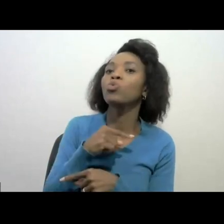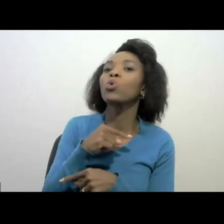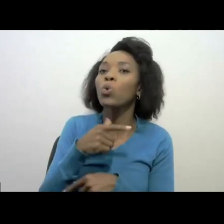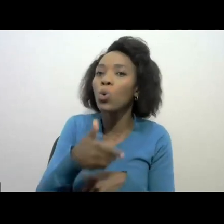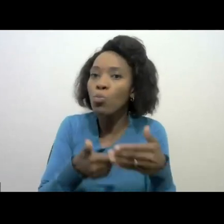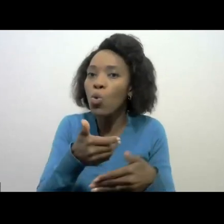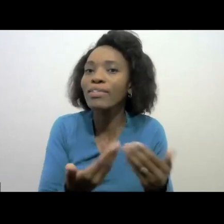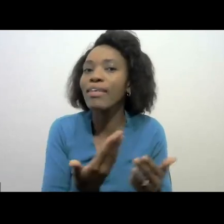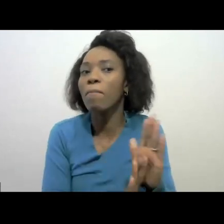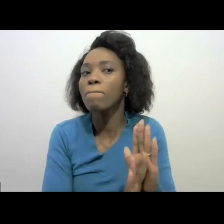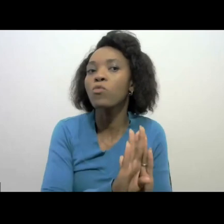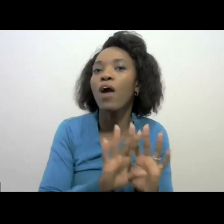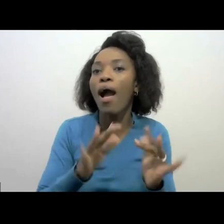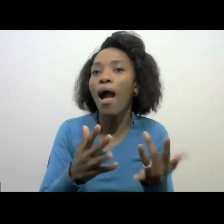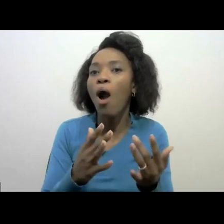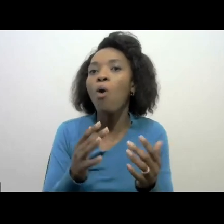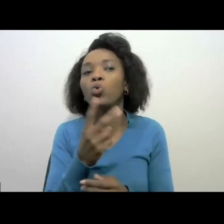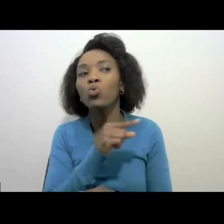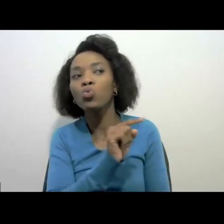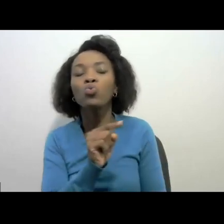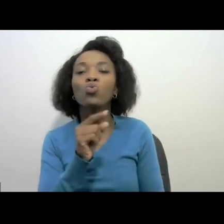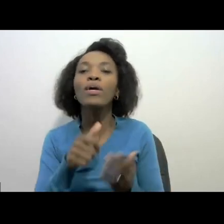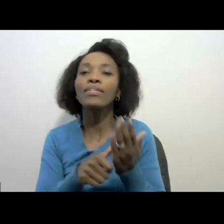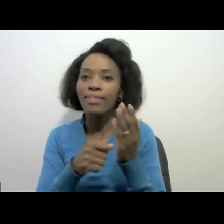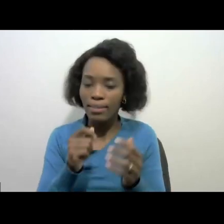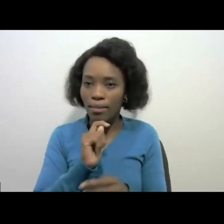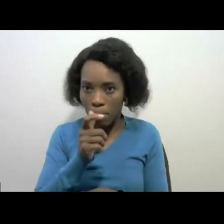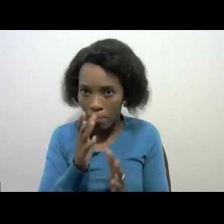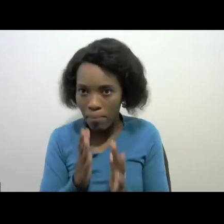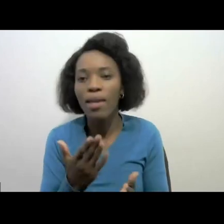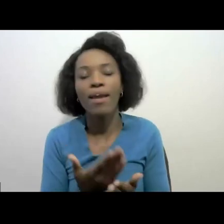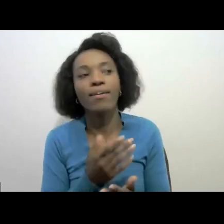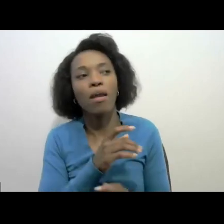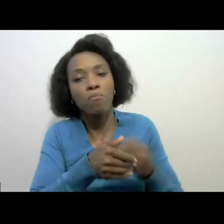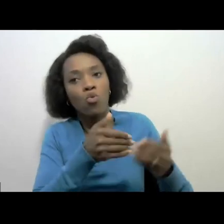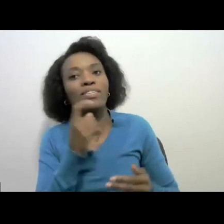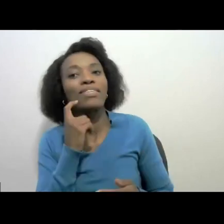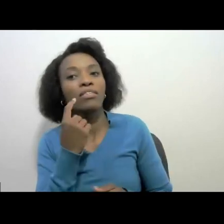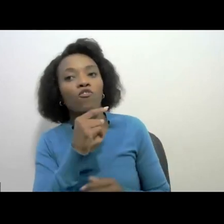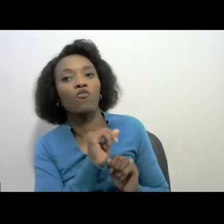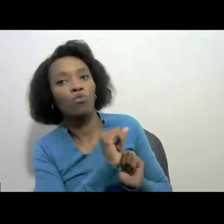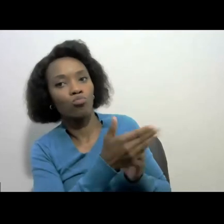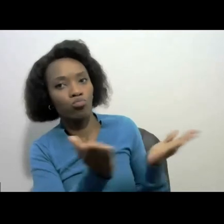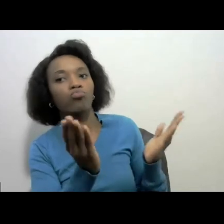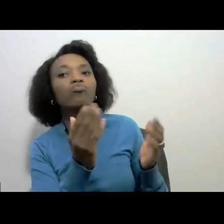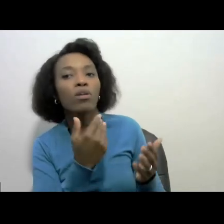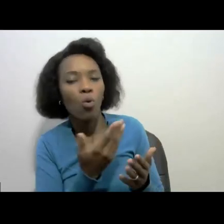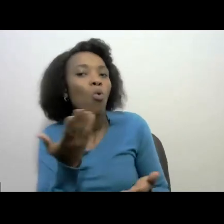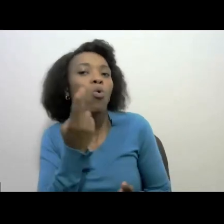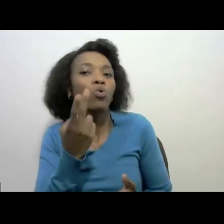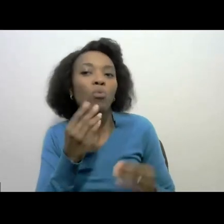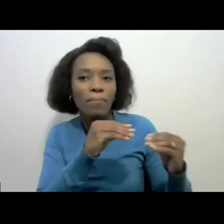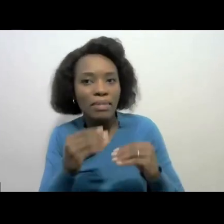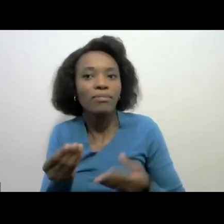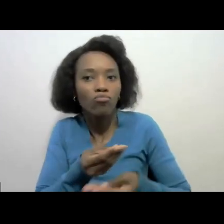and your taxpayer experiences as we are committed to making it easy for all taxpayers and traders to comply